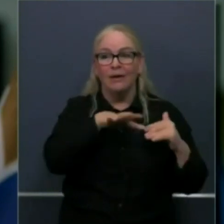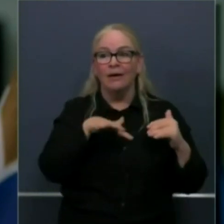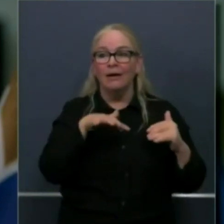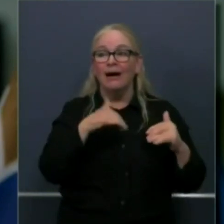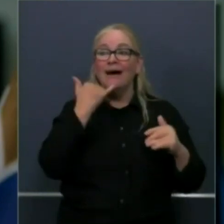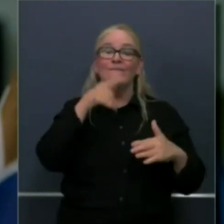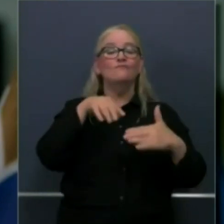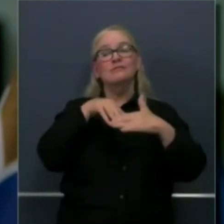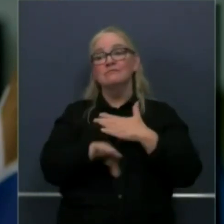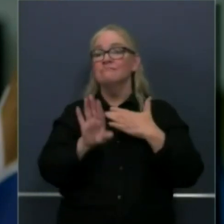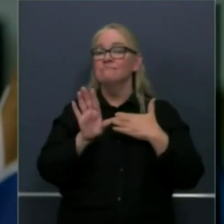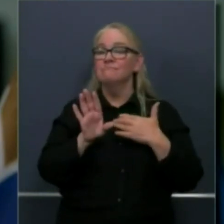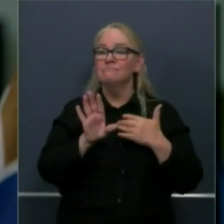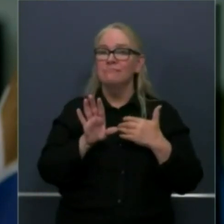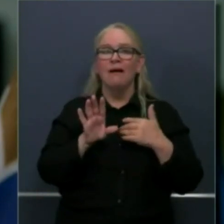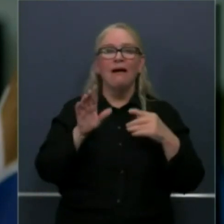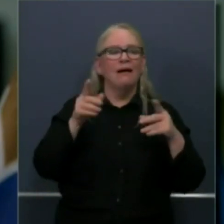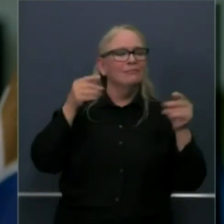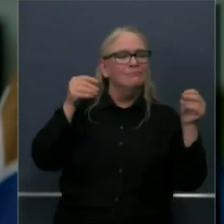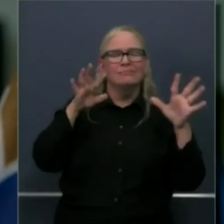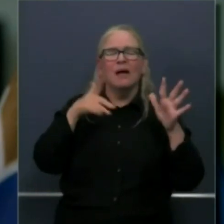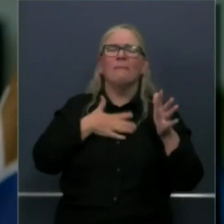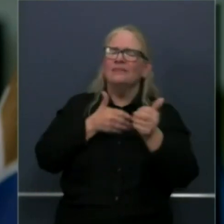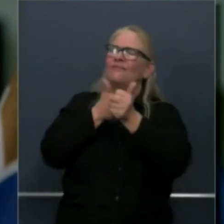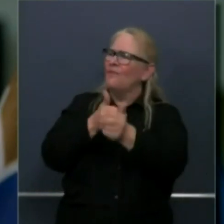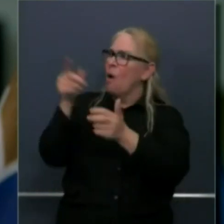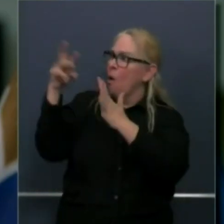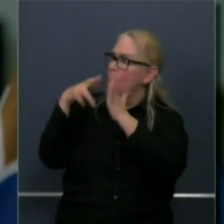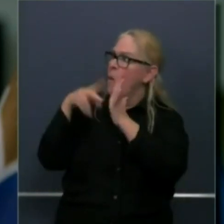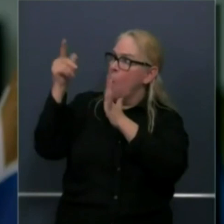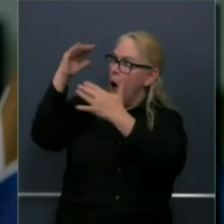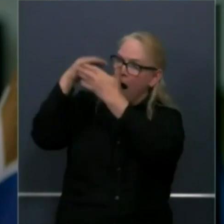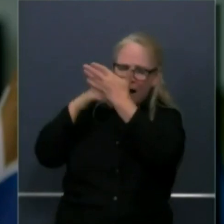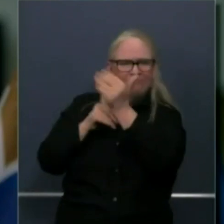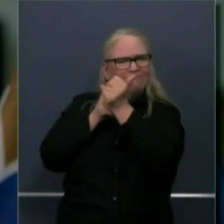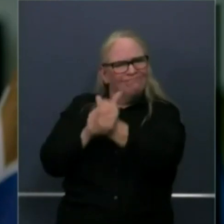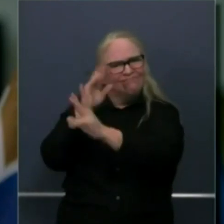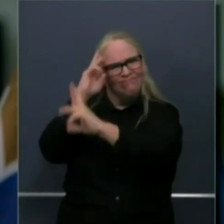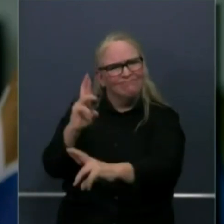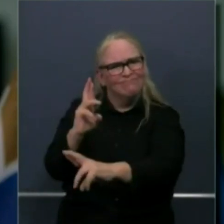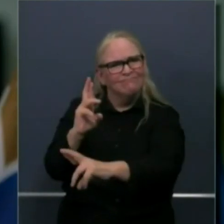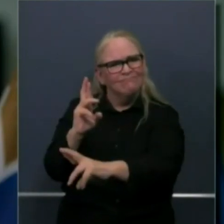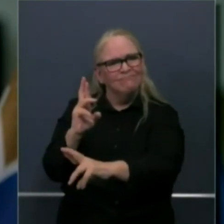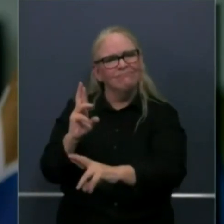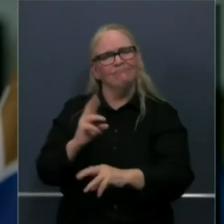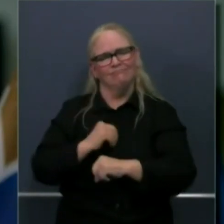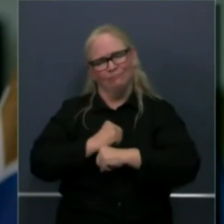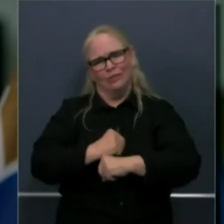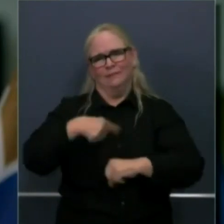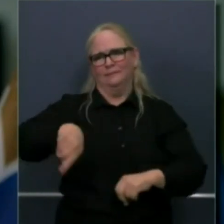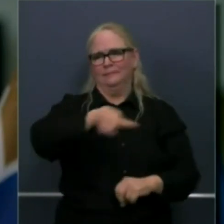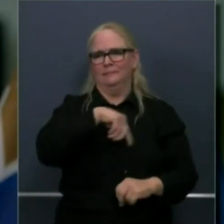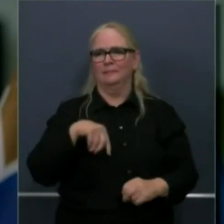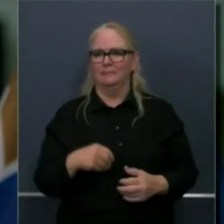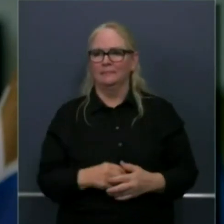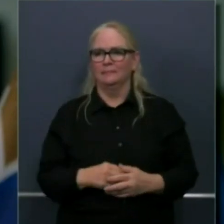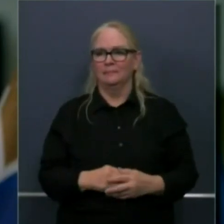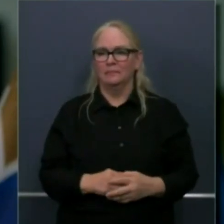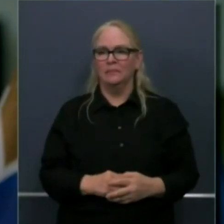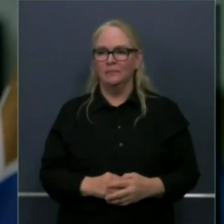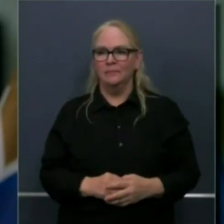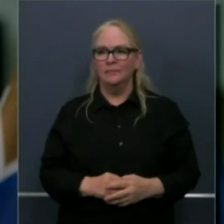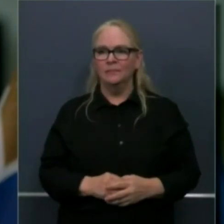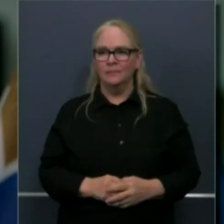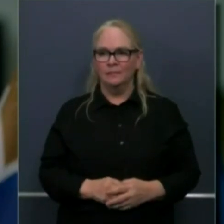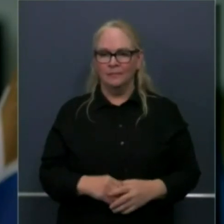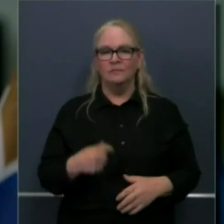modifications into restaurants uh and the like final point and i'll open up to questions i just wanted to remind everybody